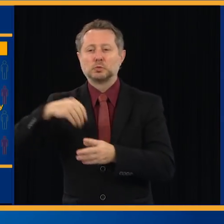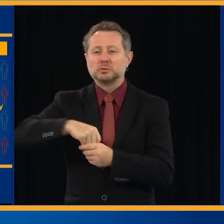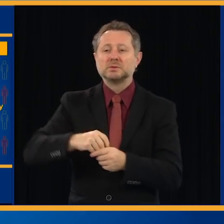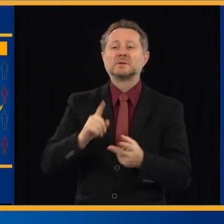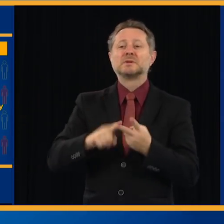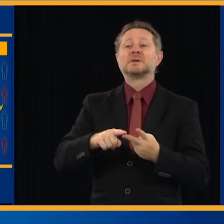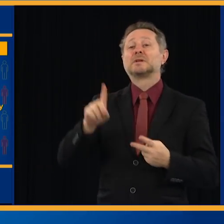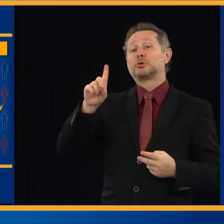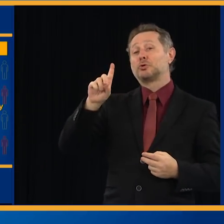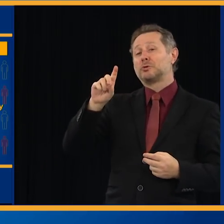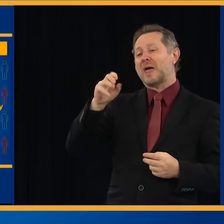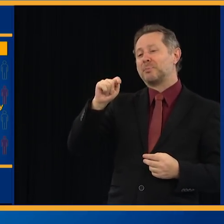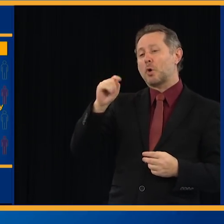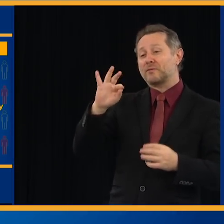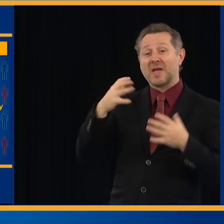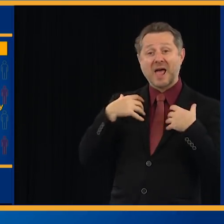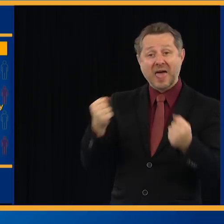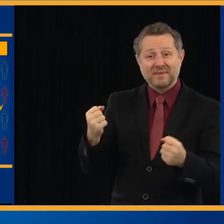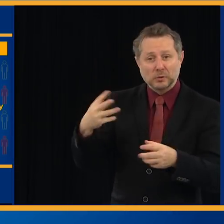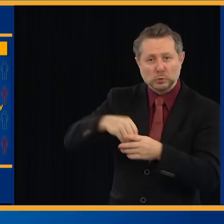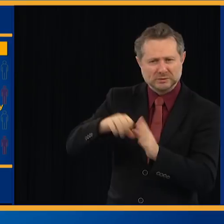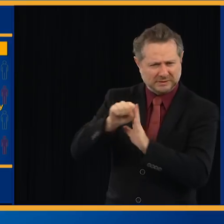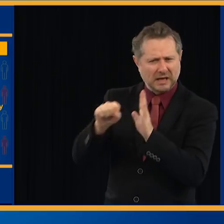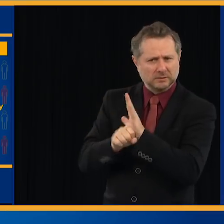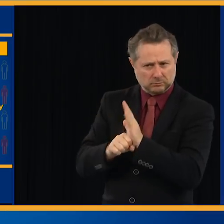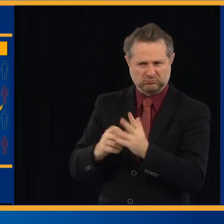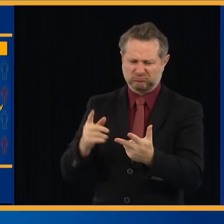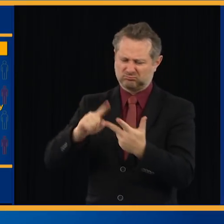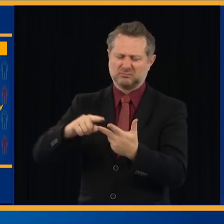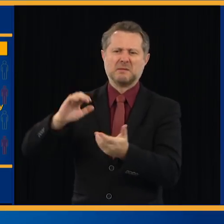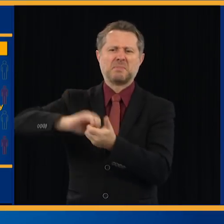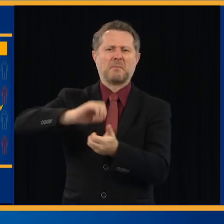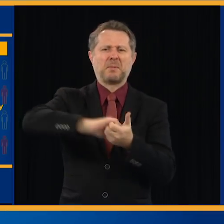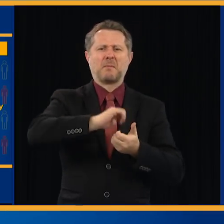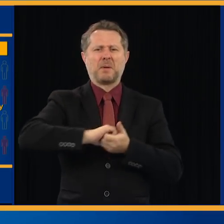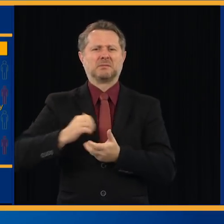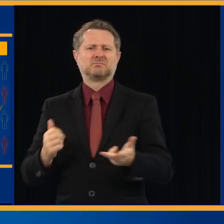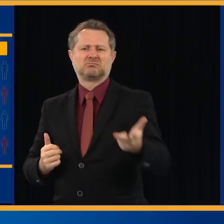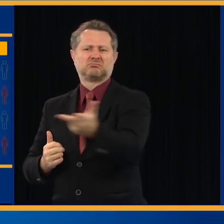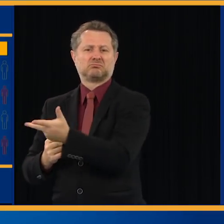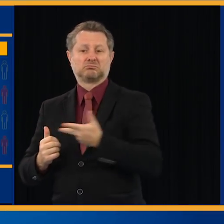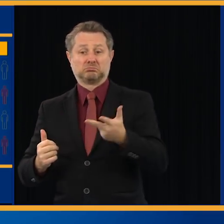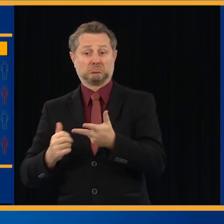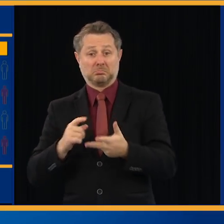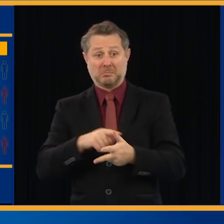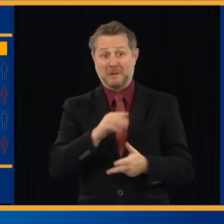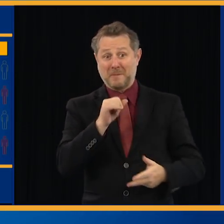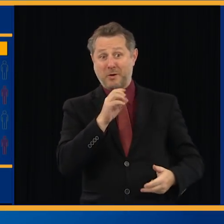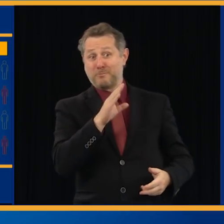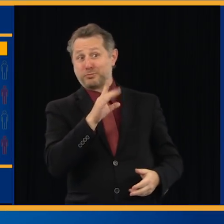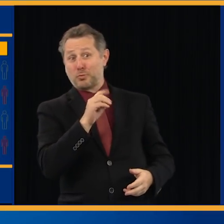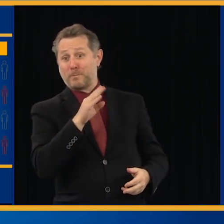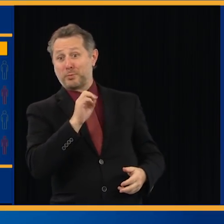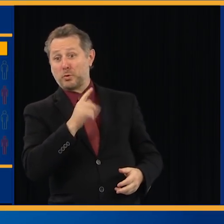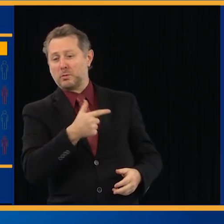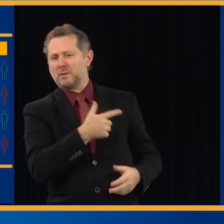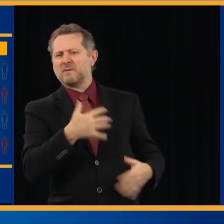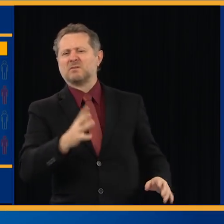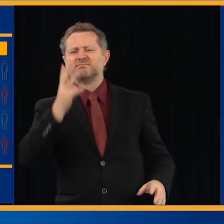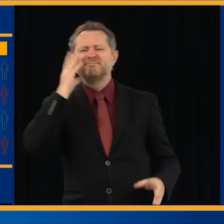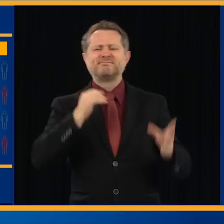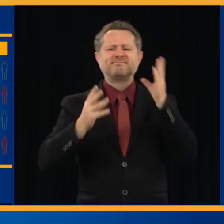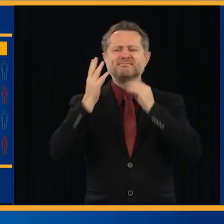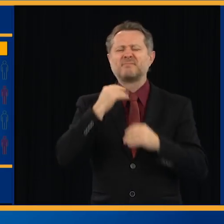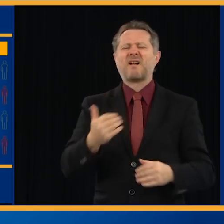And that's why bringing in a person with the talent of Mayor Bloomberg and the experience of Mayor Bloomberg to do this